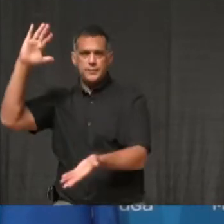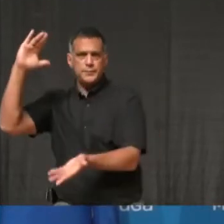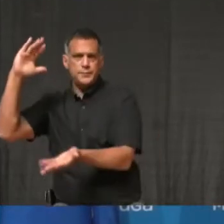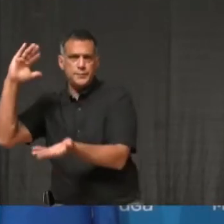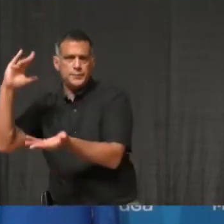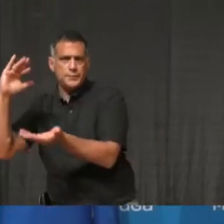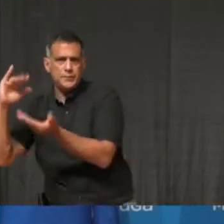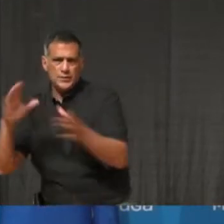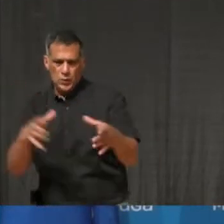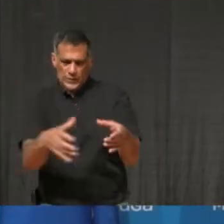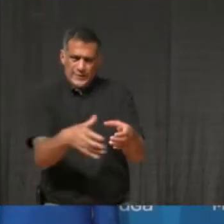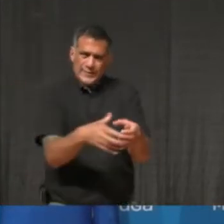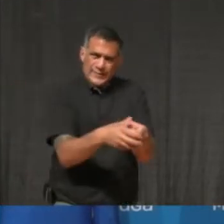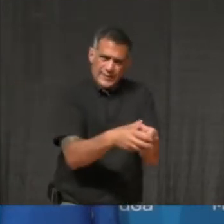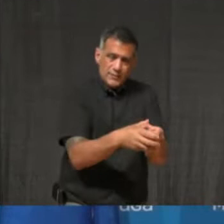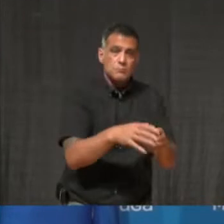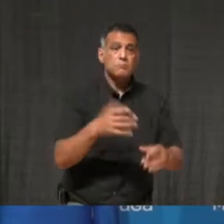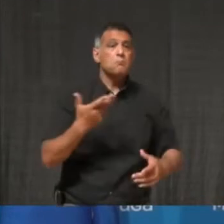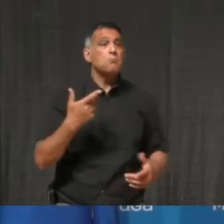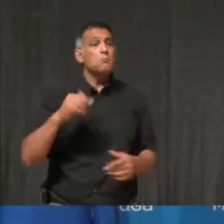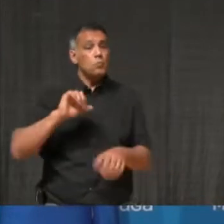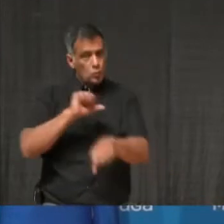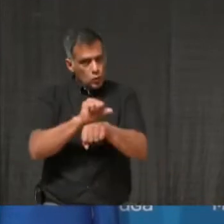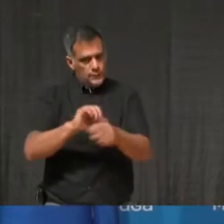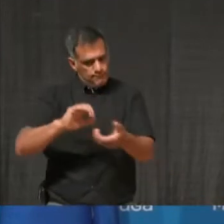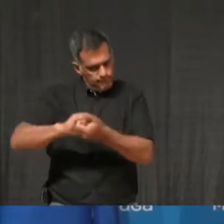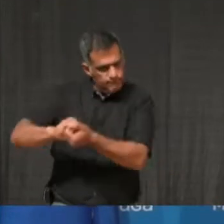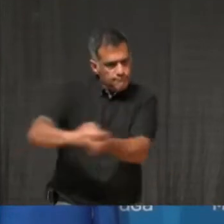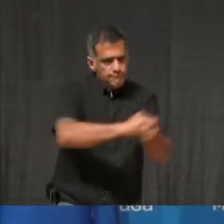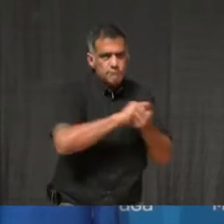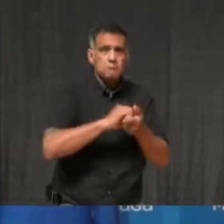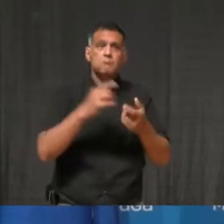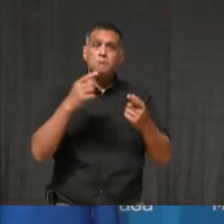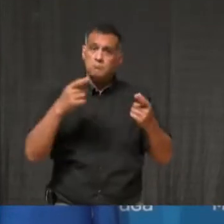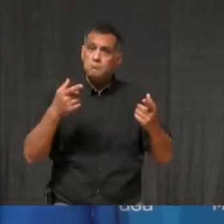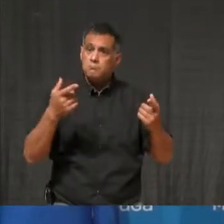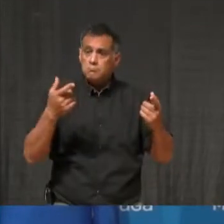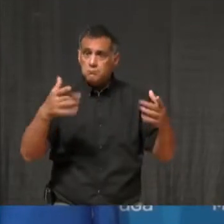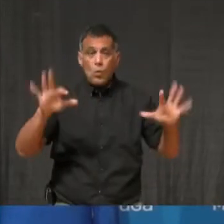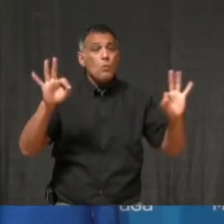we can make this happen and we can get our businesses reopened.